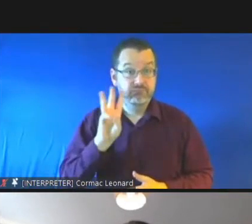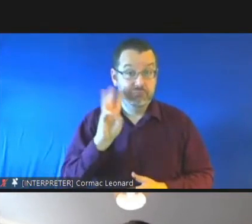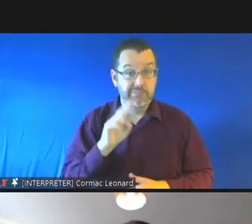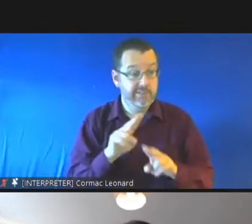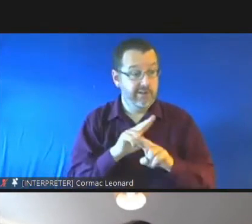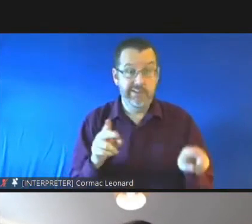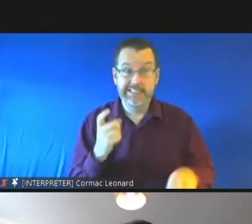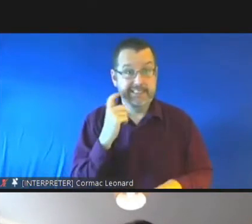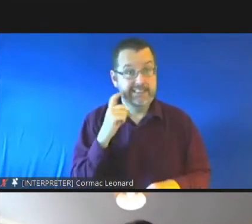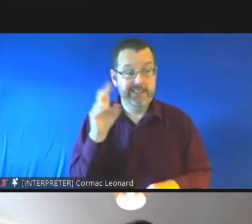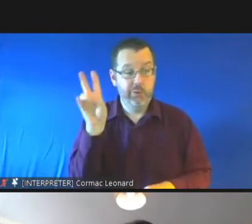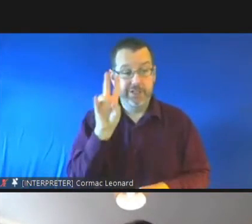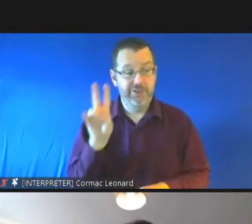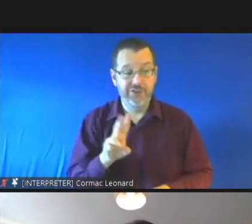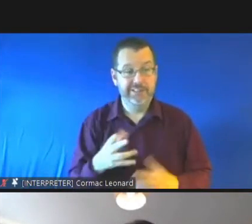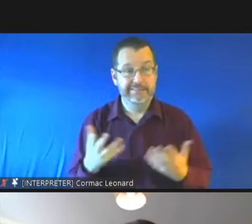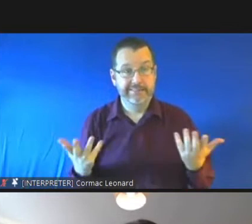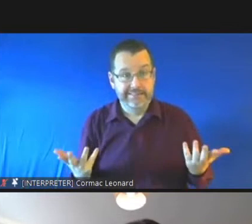question um